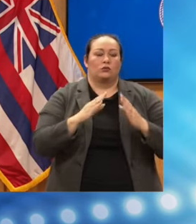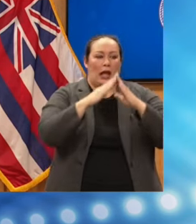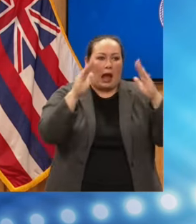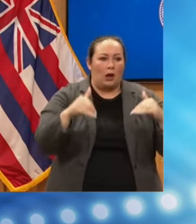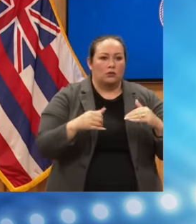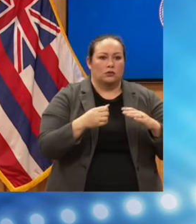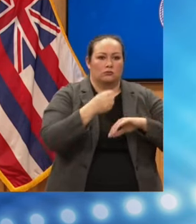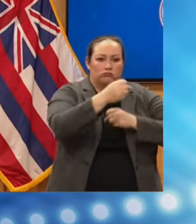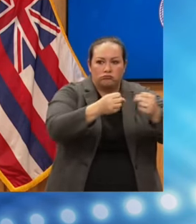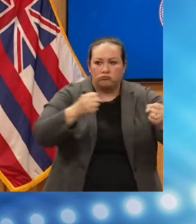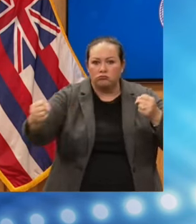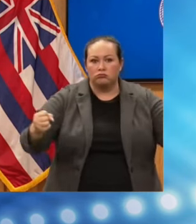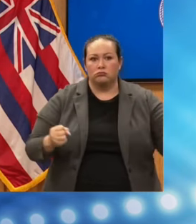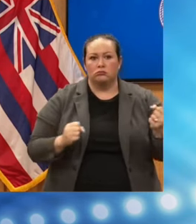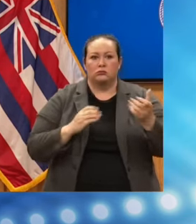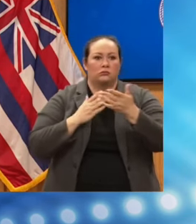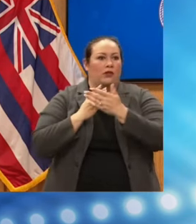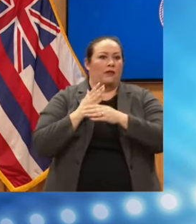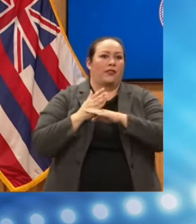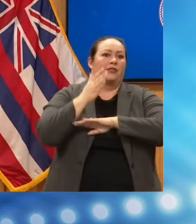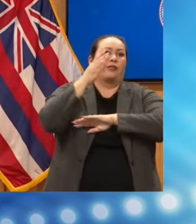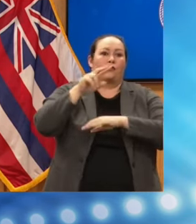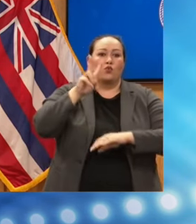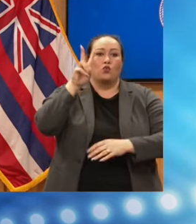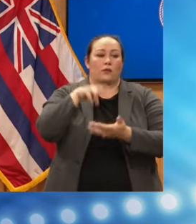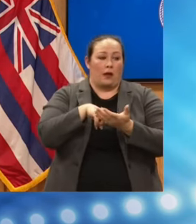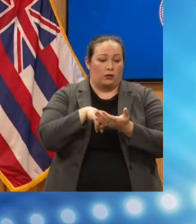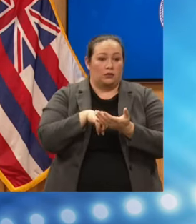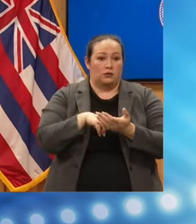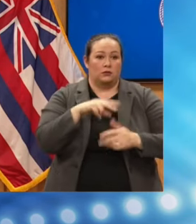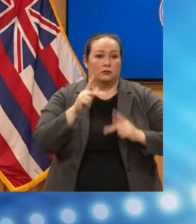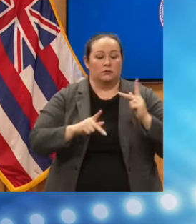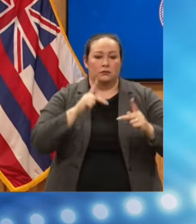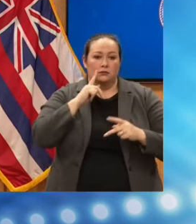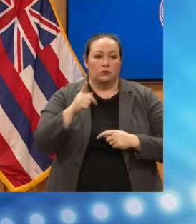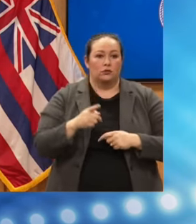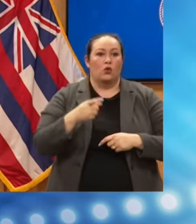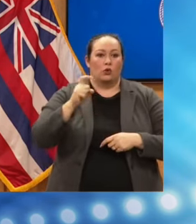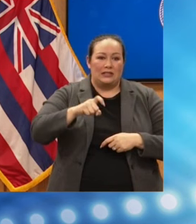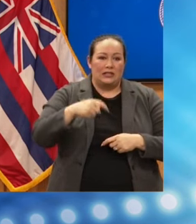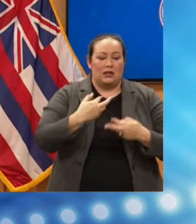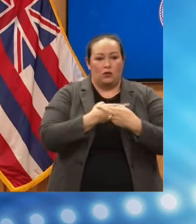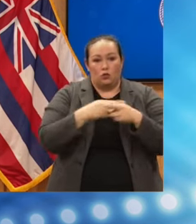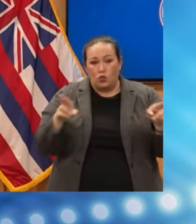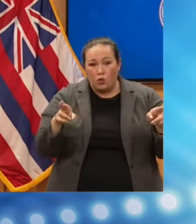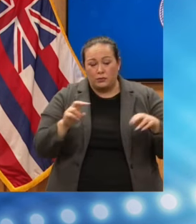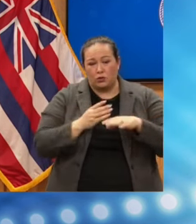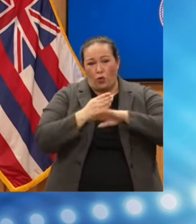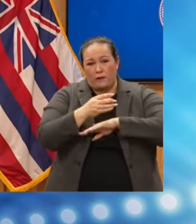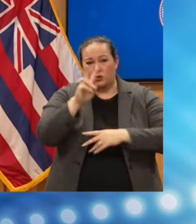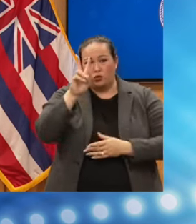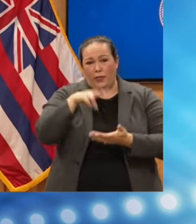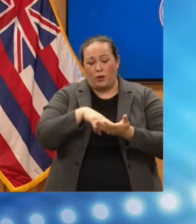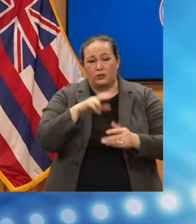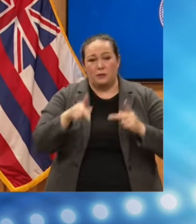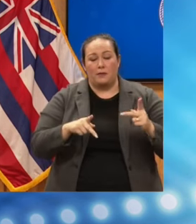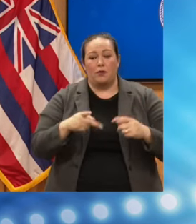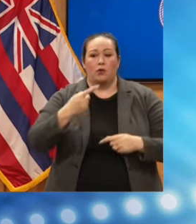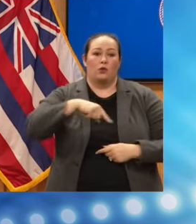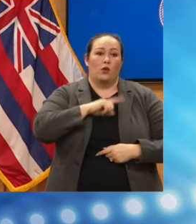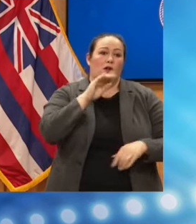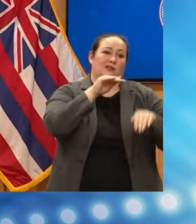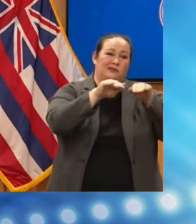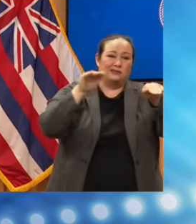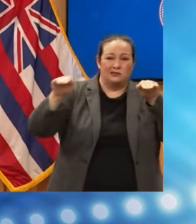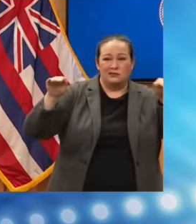It's our intent to initially seek 2,000 rooms so that we can get housing for people. That will mean reaching out to